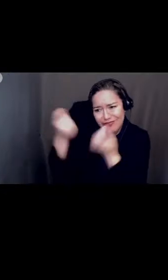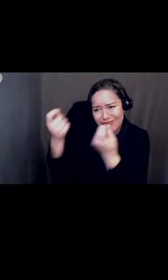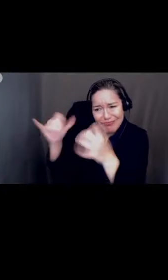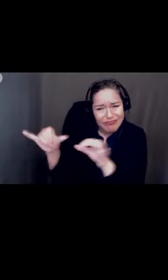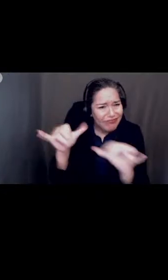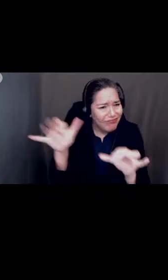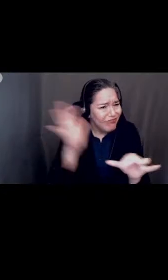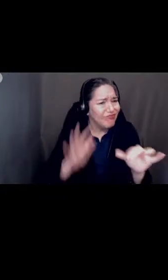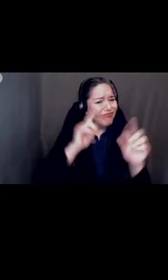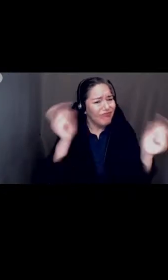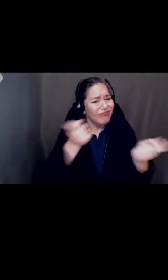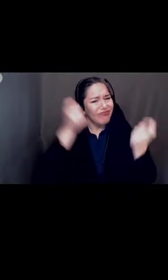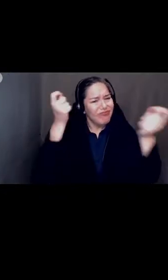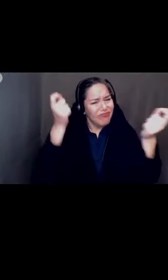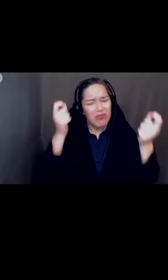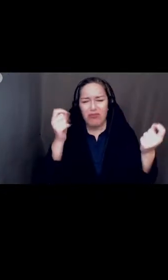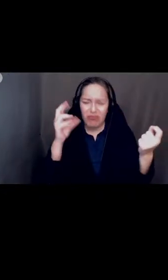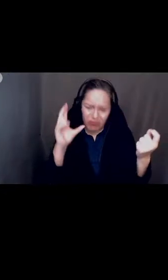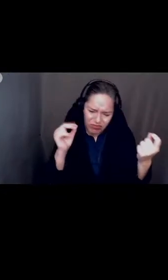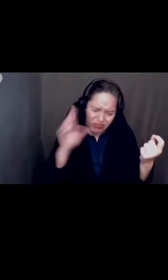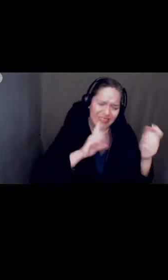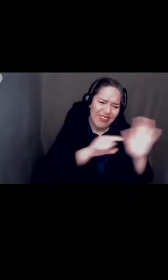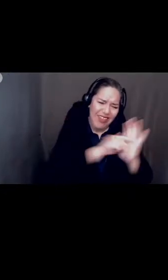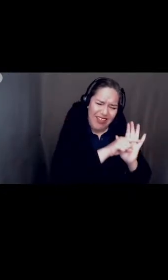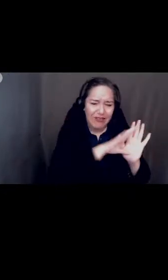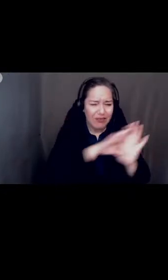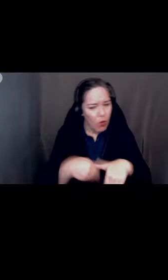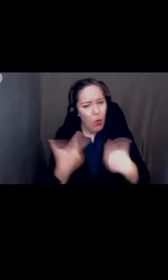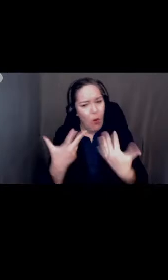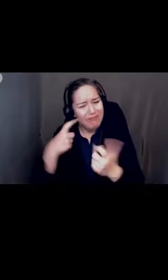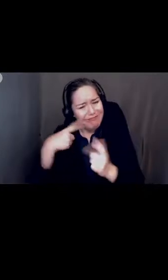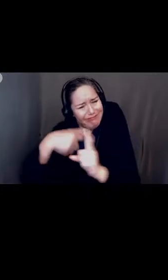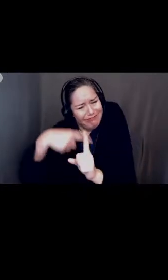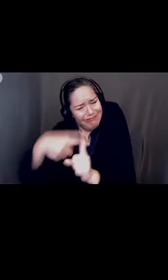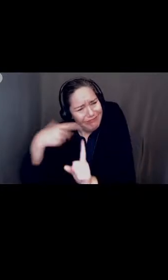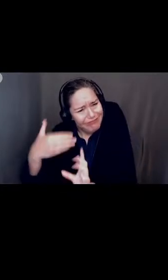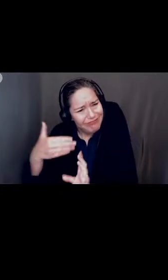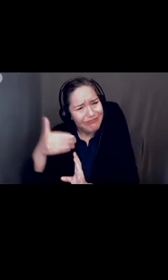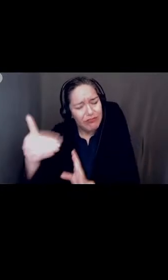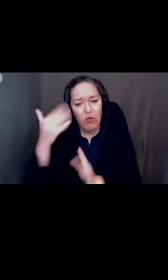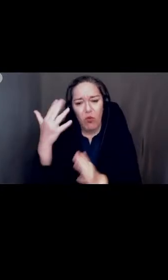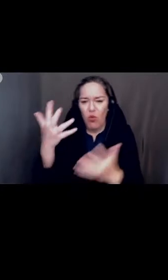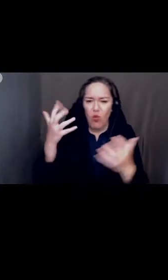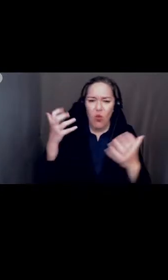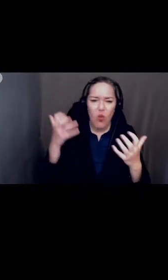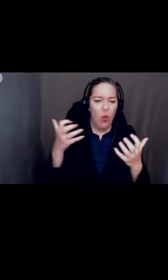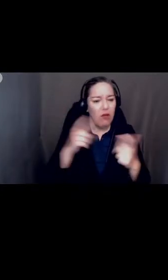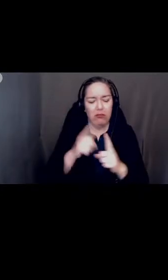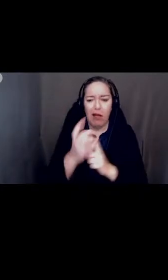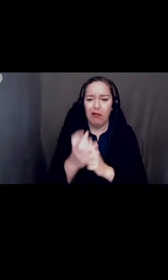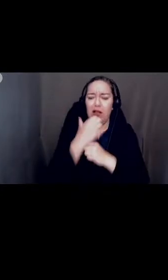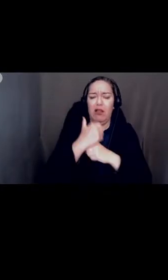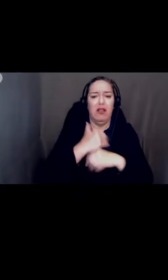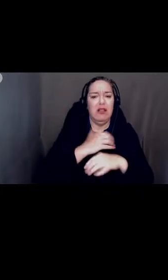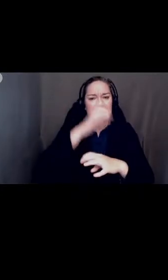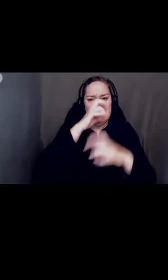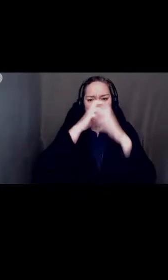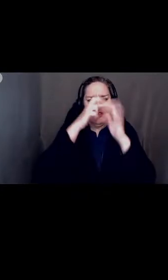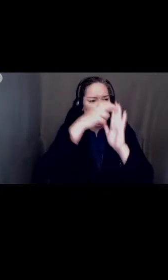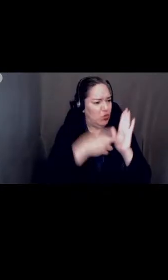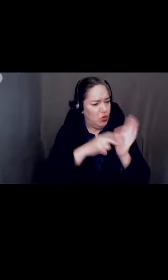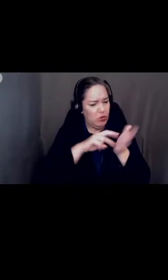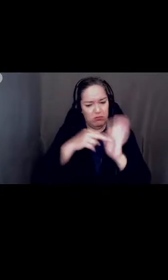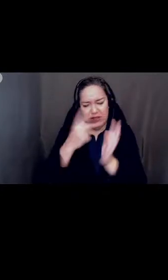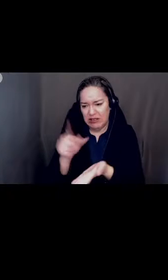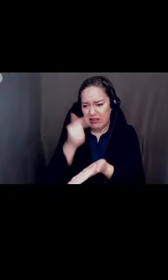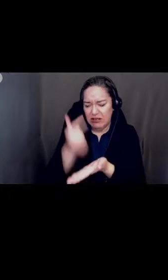more seen in negative light and our children and us parents are subjected to overly strict rules and the ceremony is not positive we would